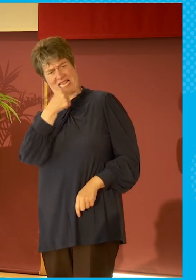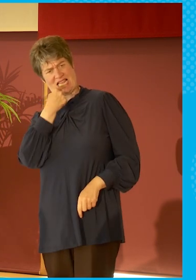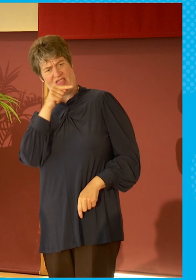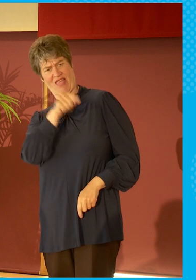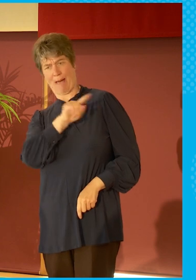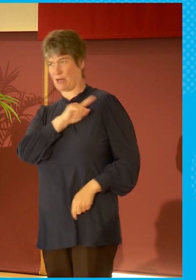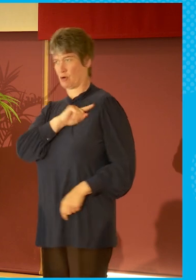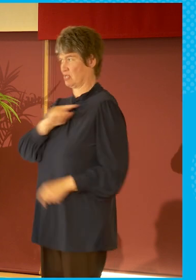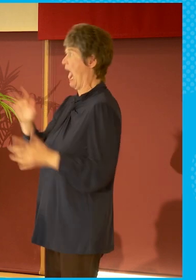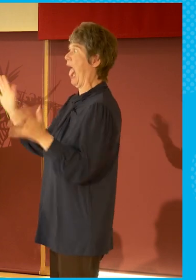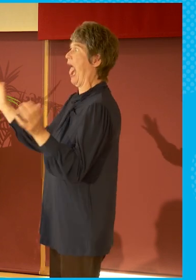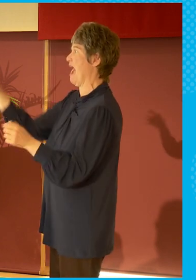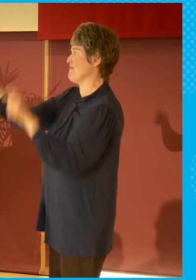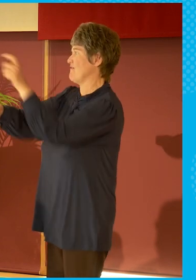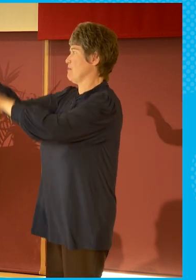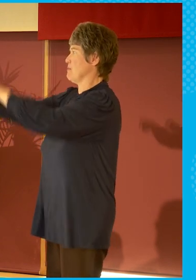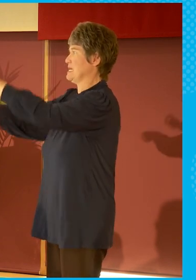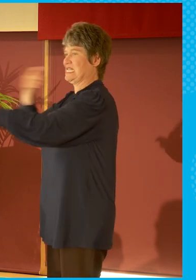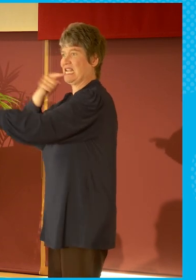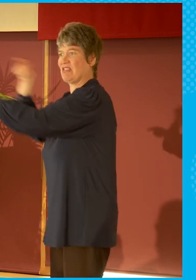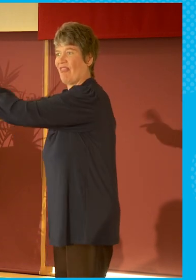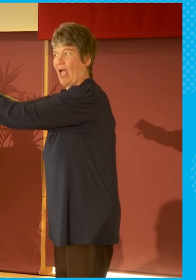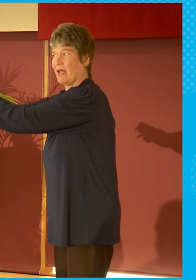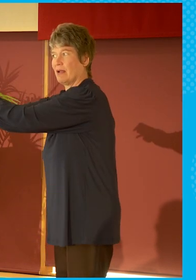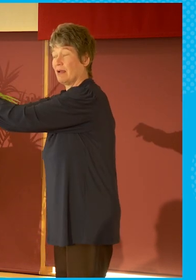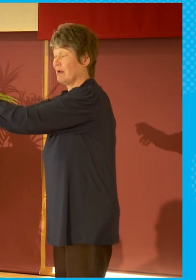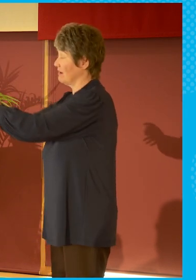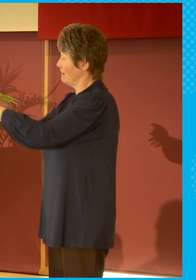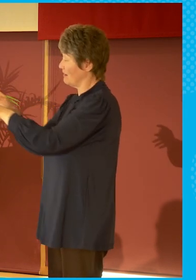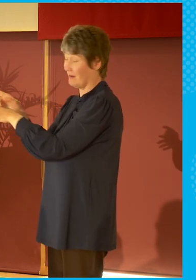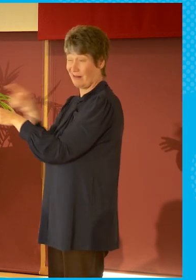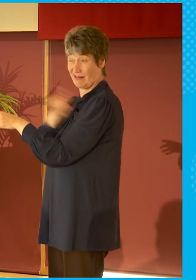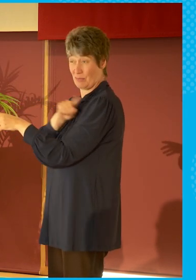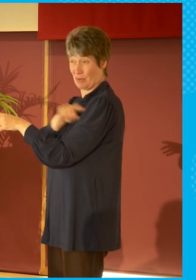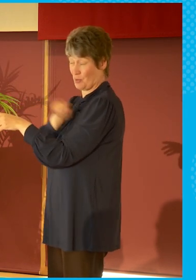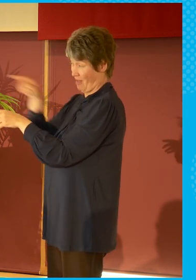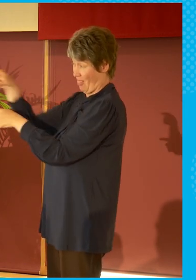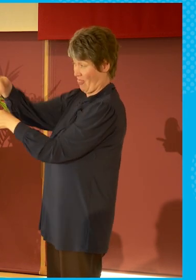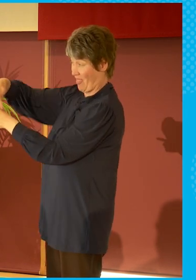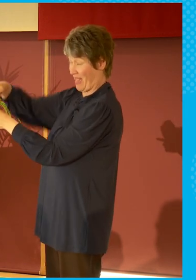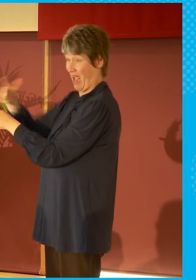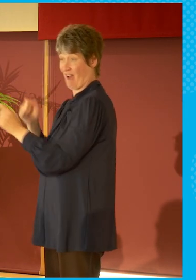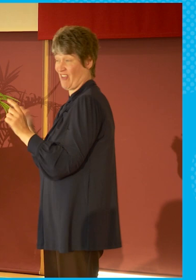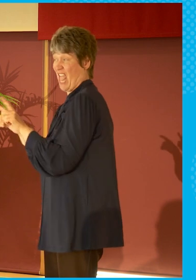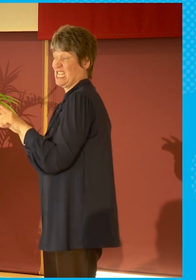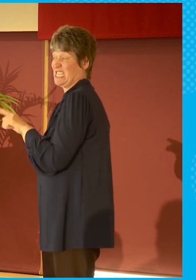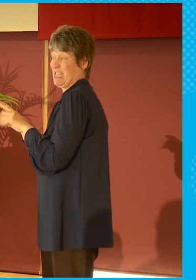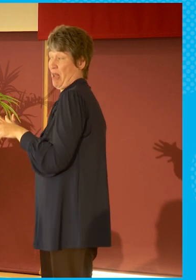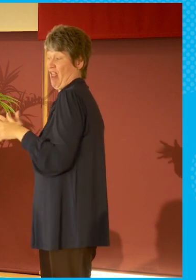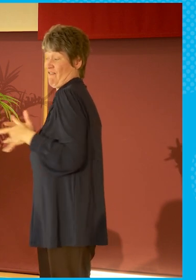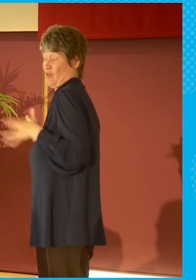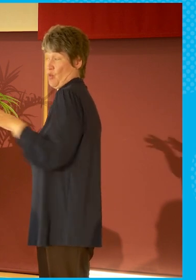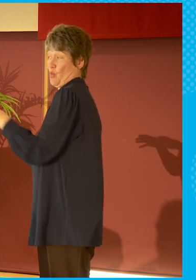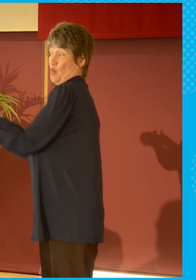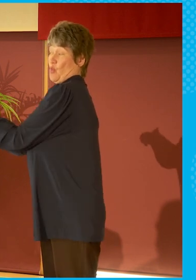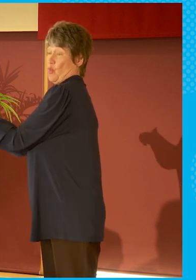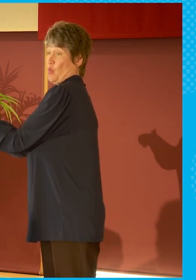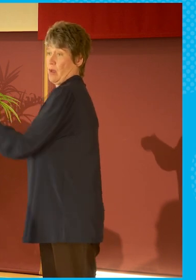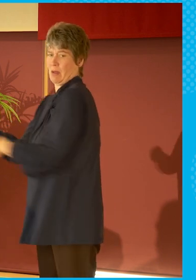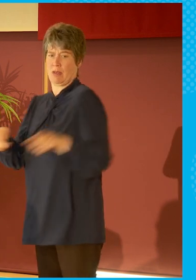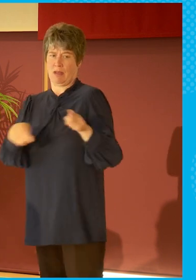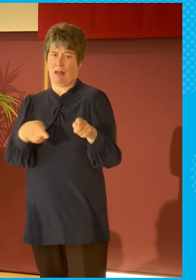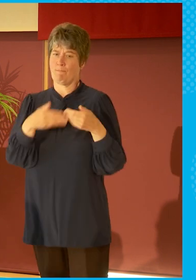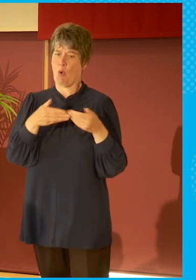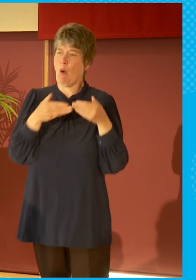Because everybody on your social media is coming from a similar part of the algorithm. So that is partly undermining trust because people are being